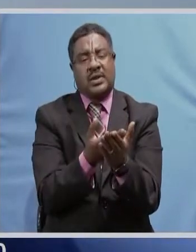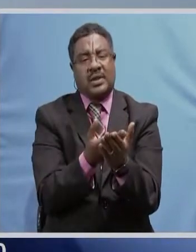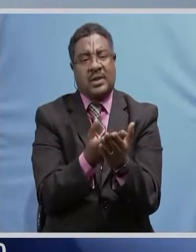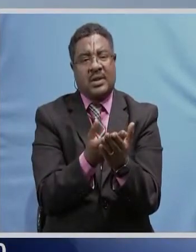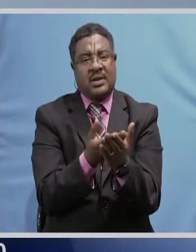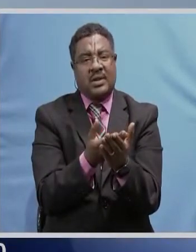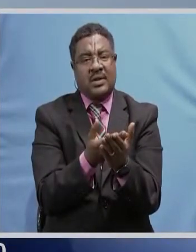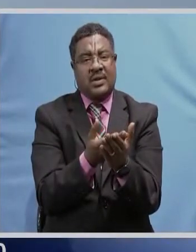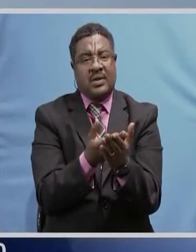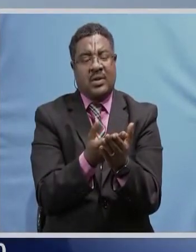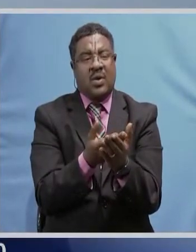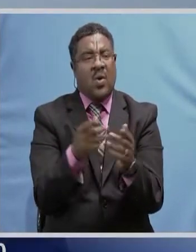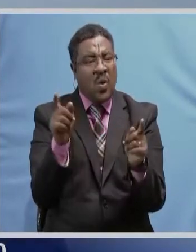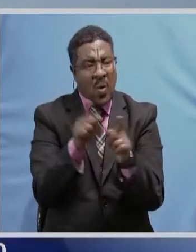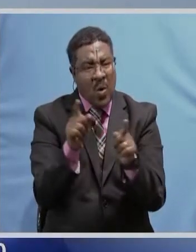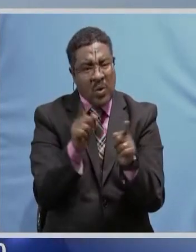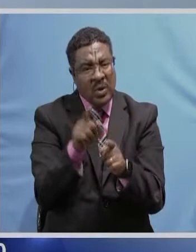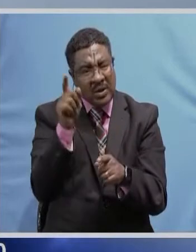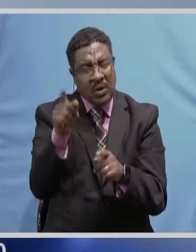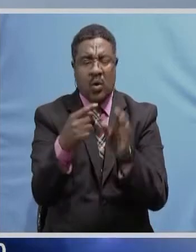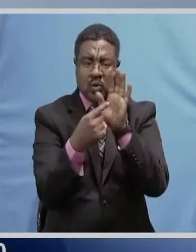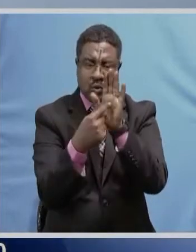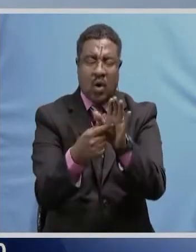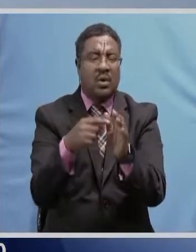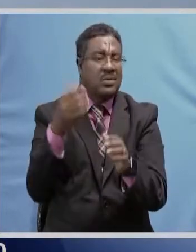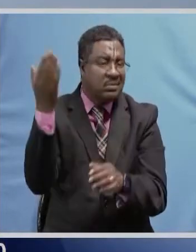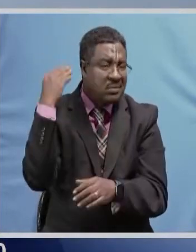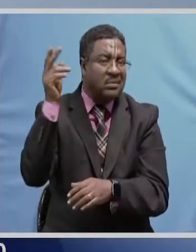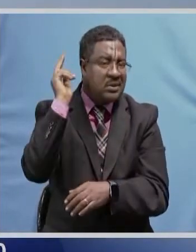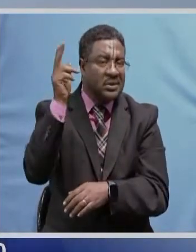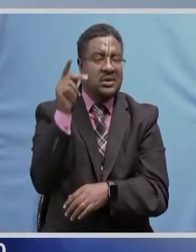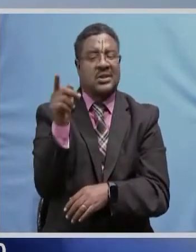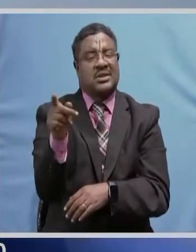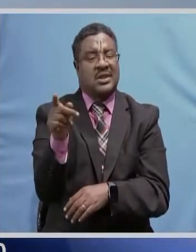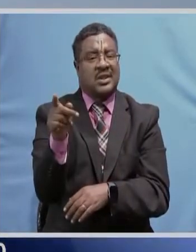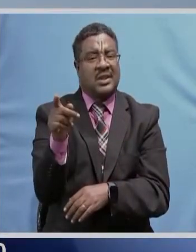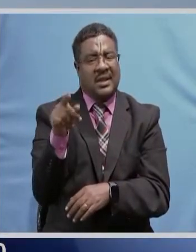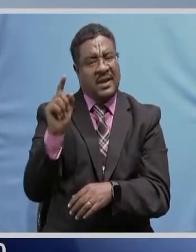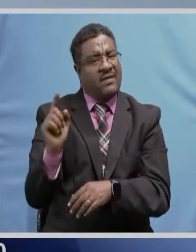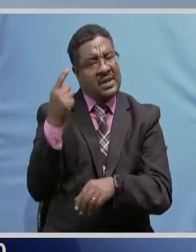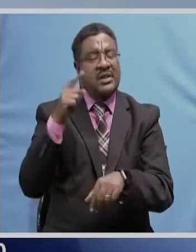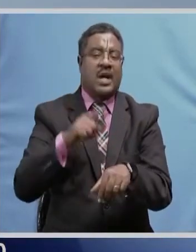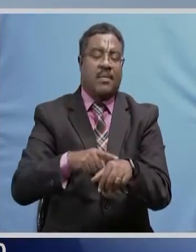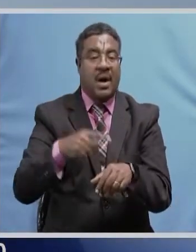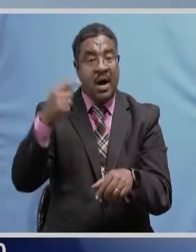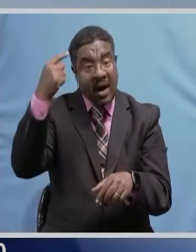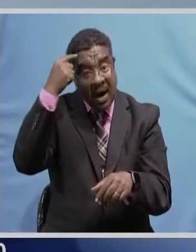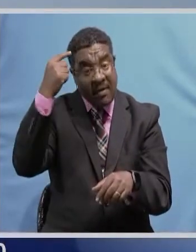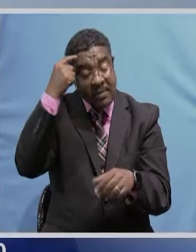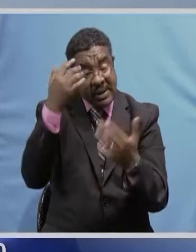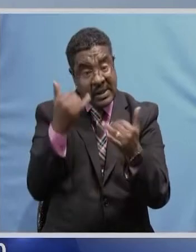the pages of history, discover to say this is the first time a sitting government is